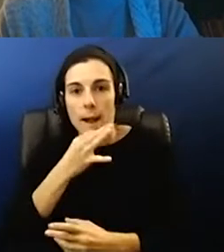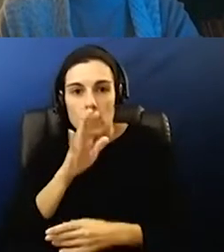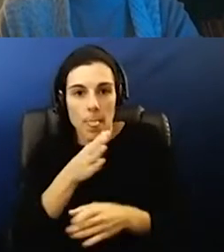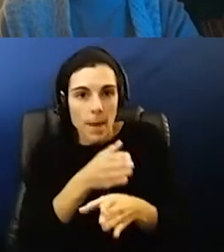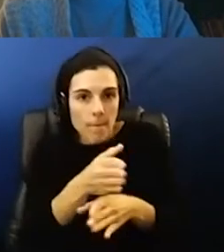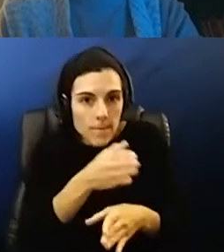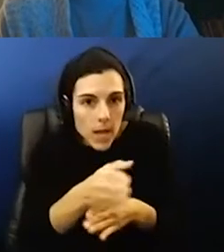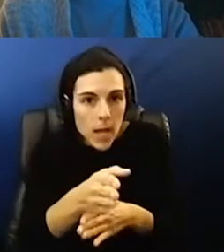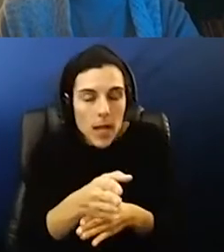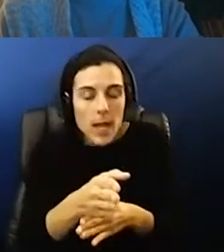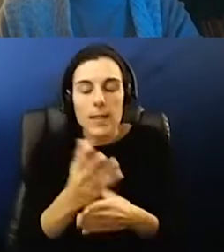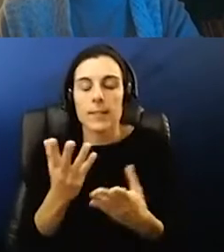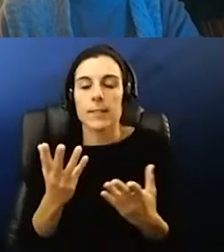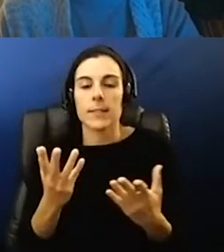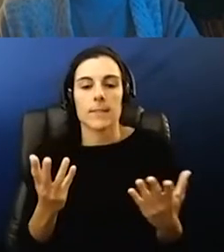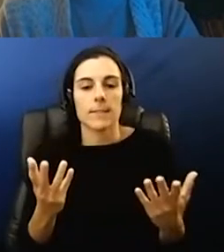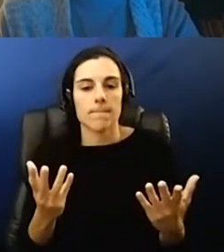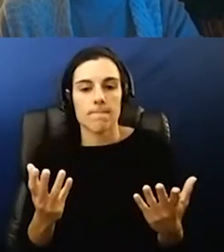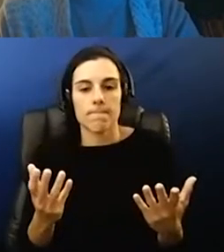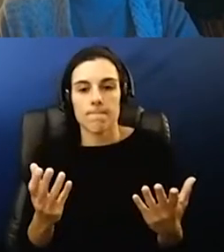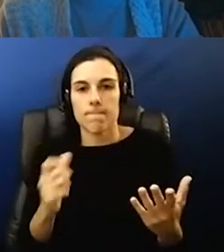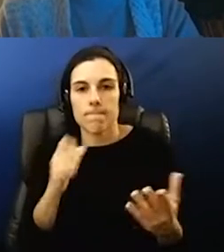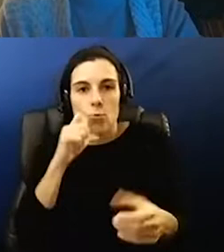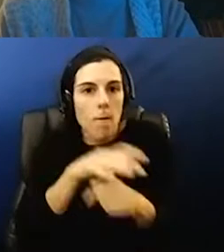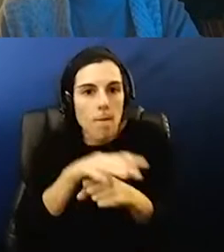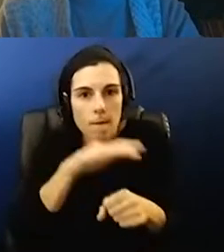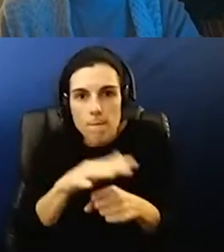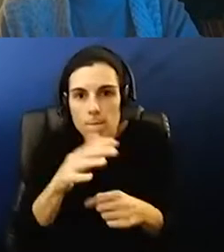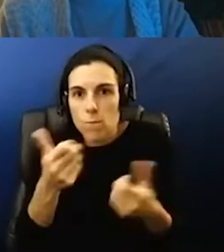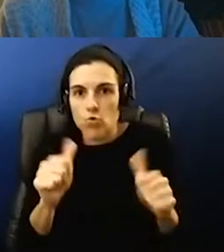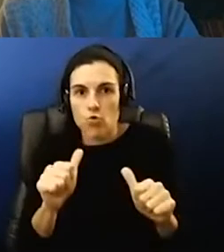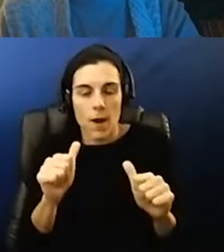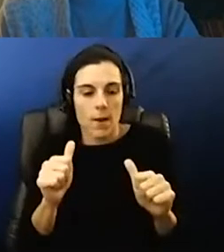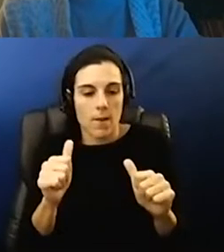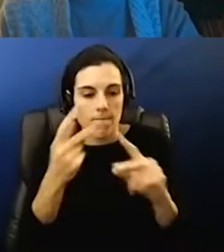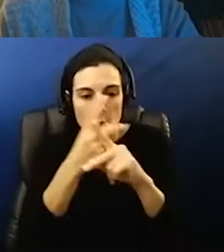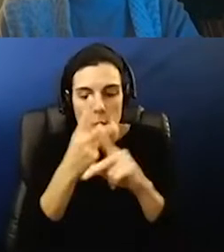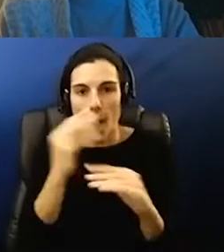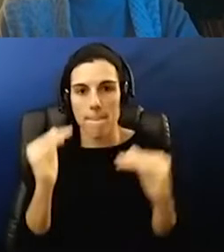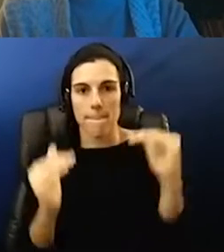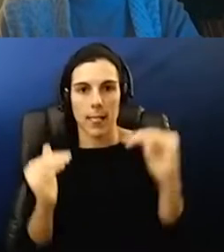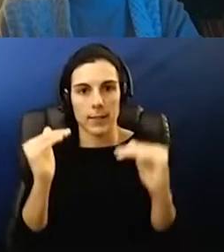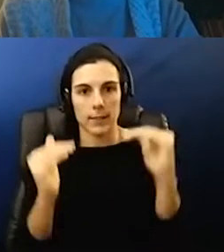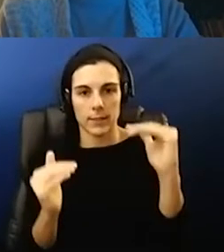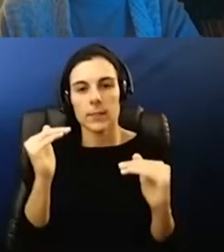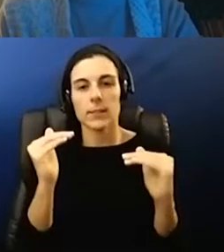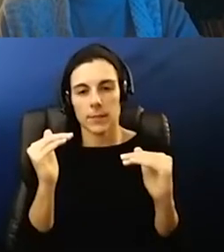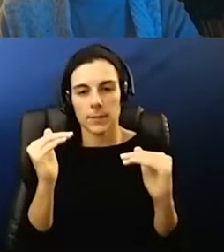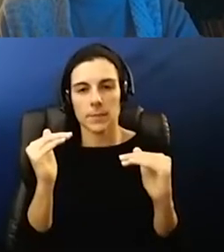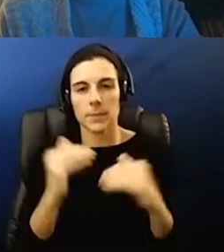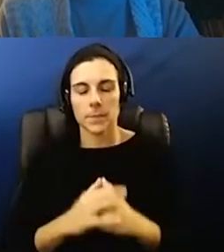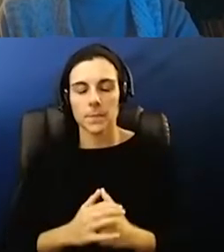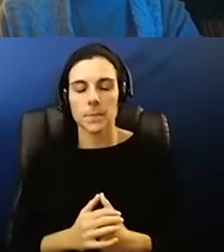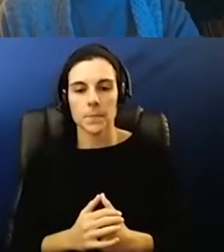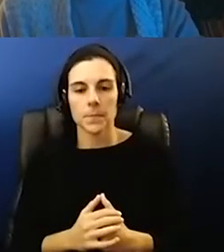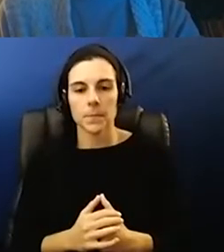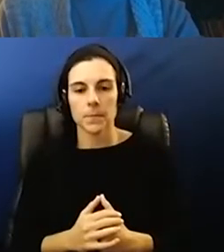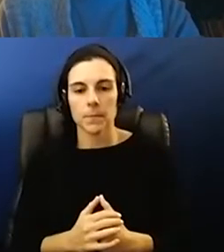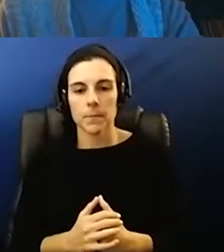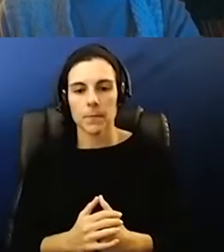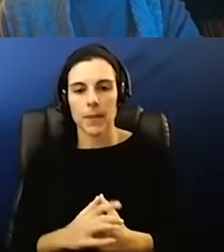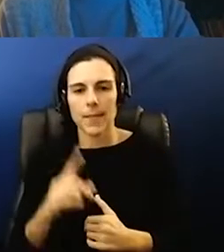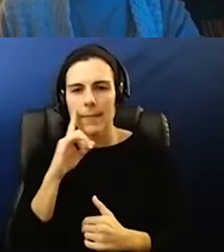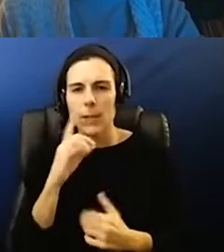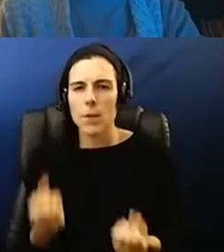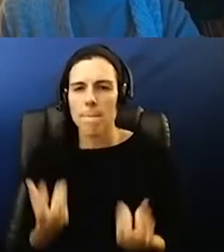or who we want in front of our kids that we we're we're trying to find that balance constantly so um you know i think there's a lot of